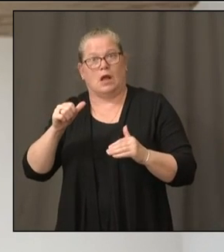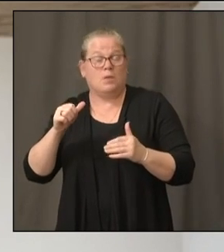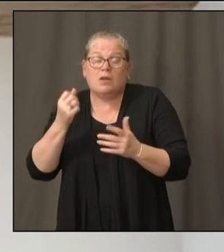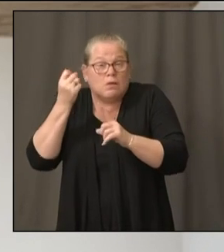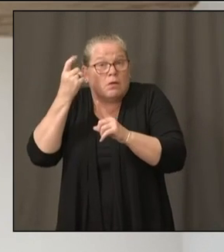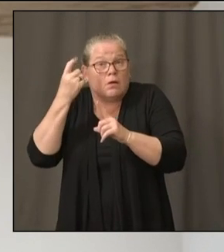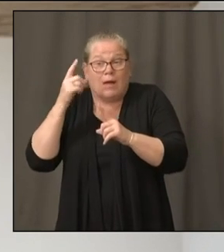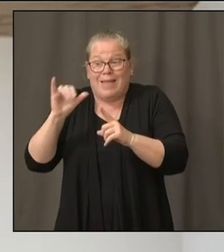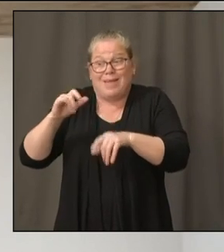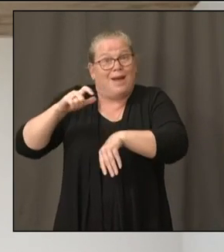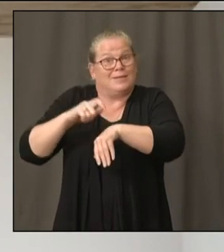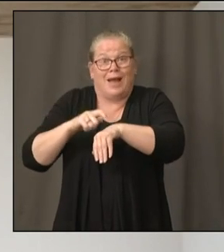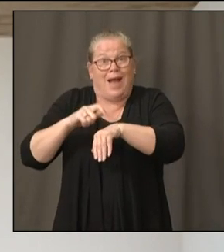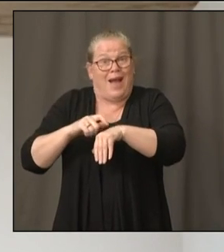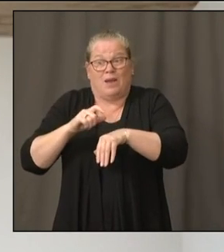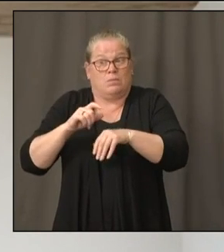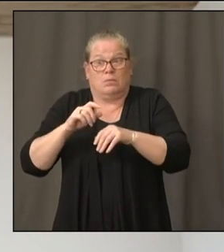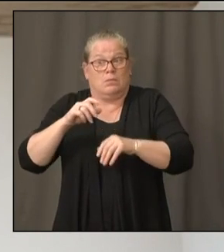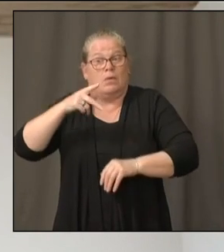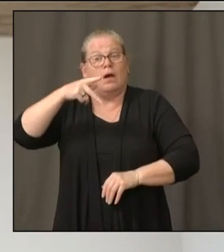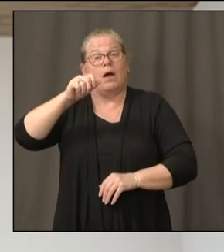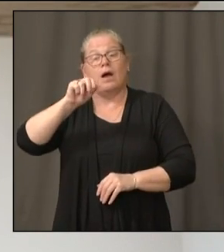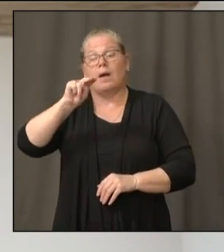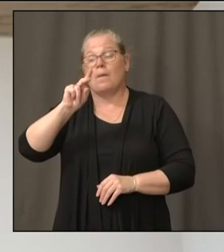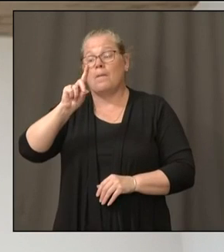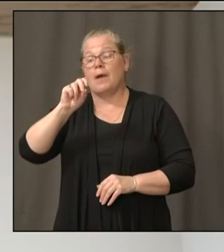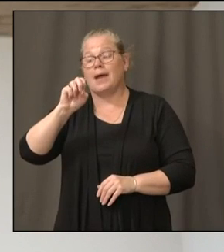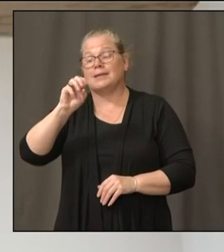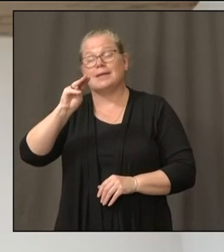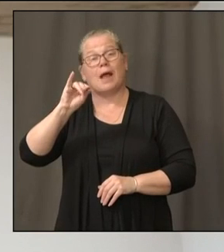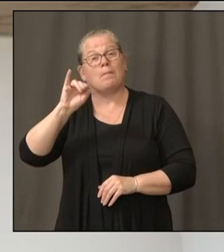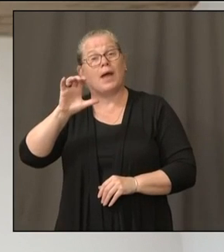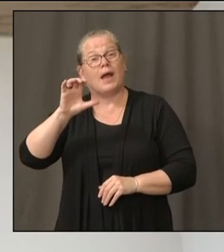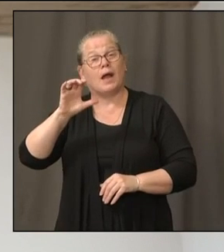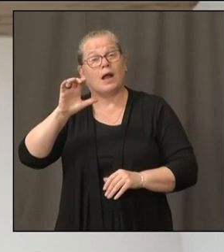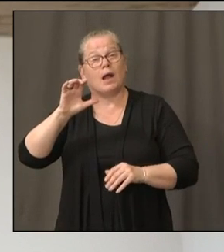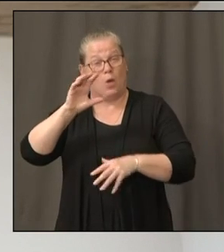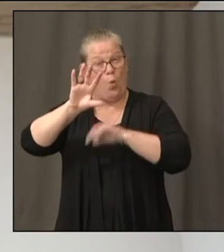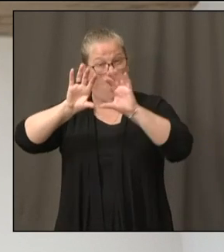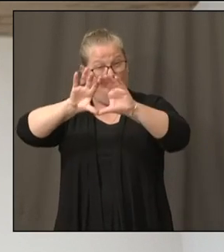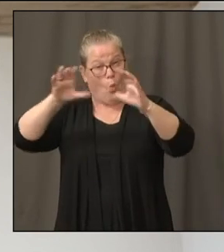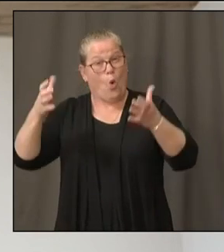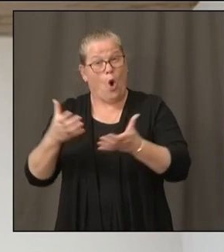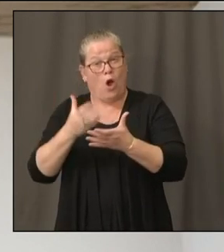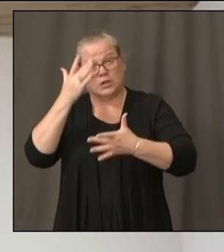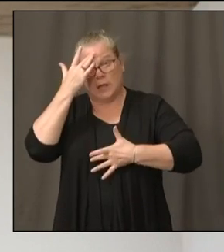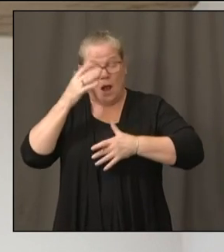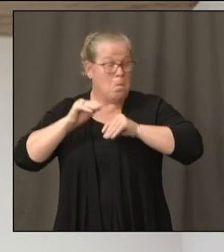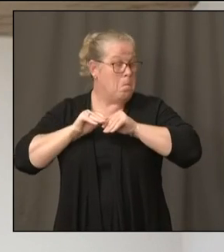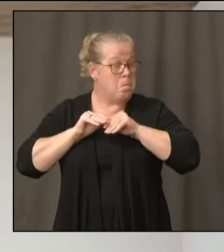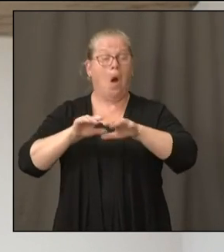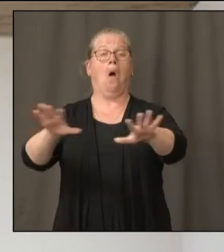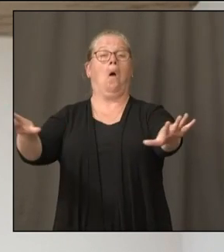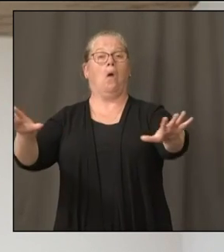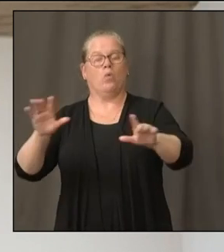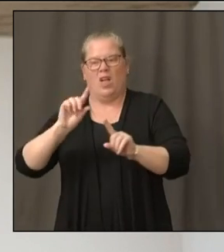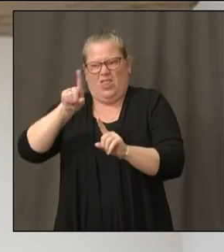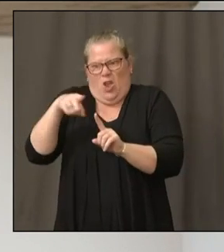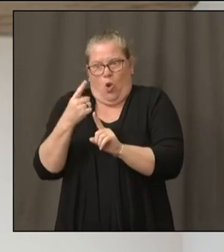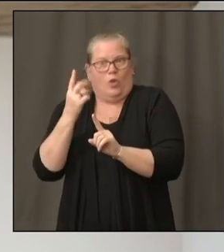had any experience with was influenza. And influenza pandemics come in waves and